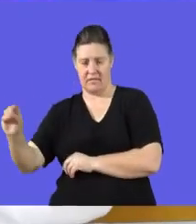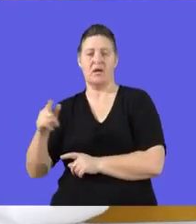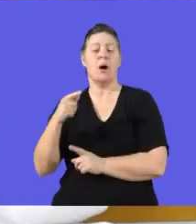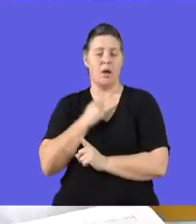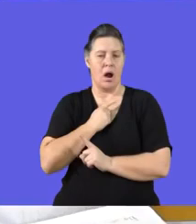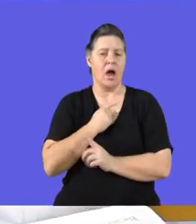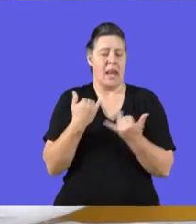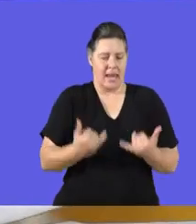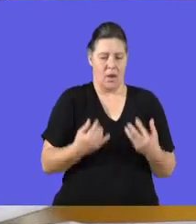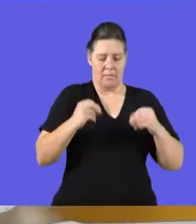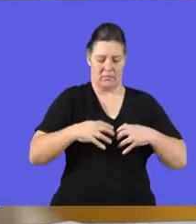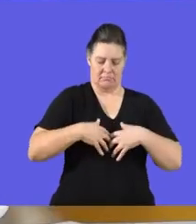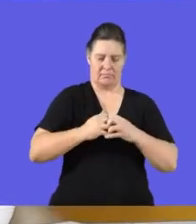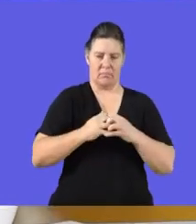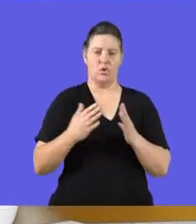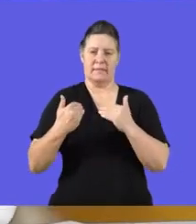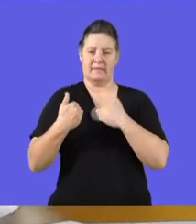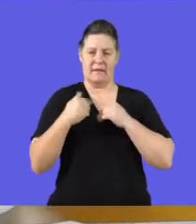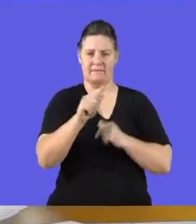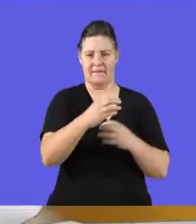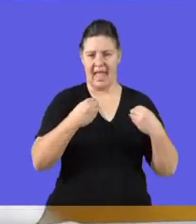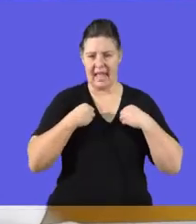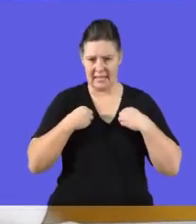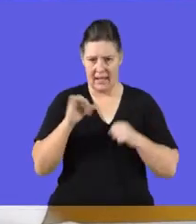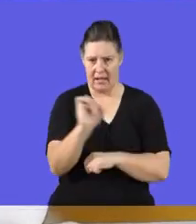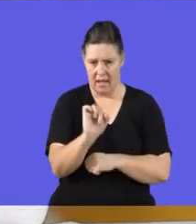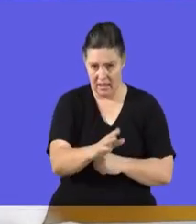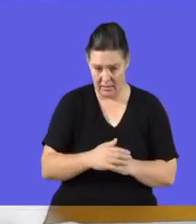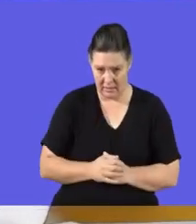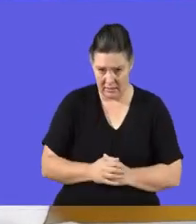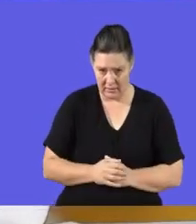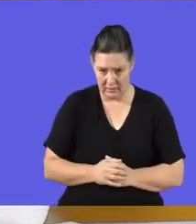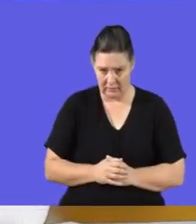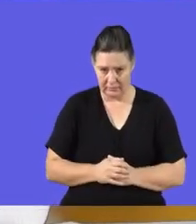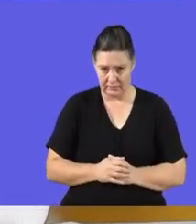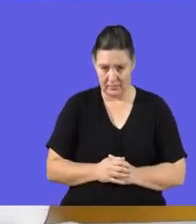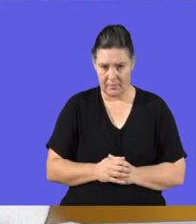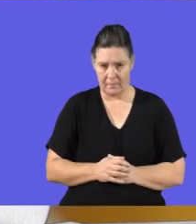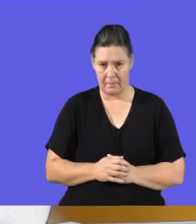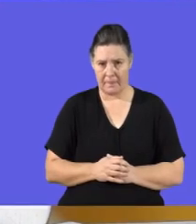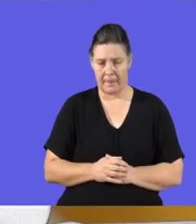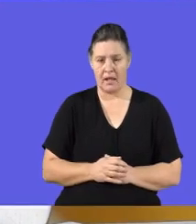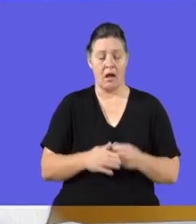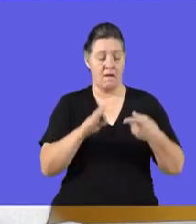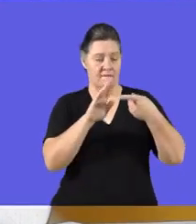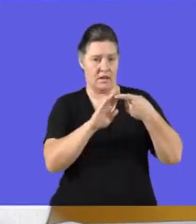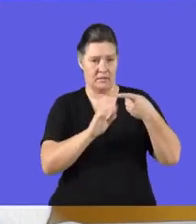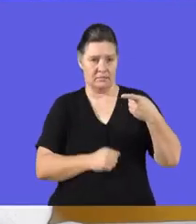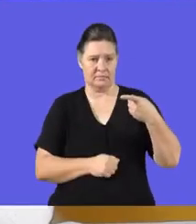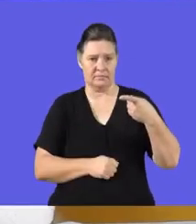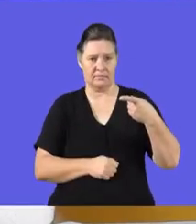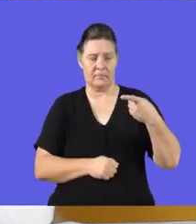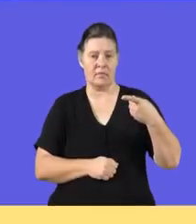measures can the business put in place to ensure that the vehicles are safe.